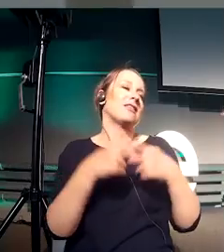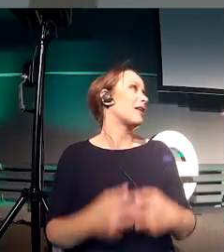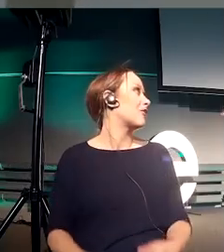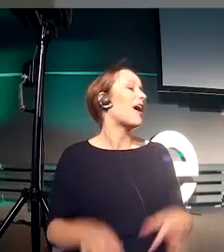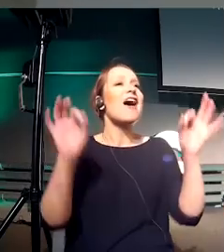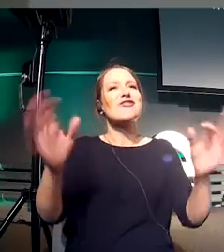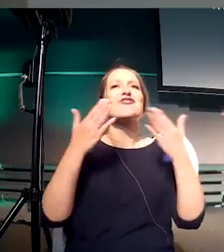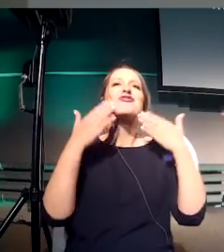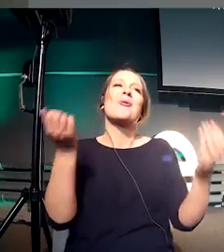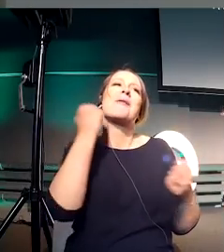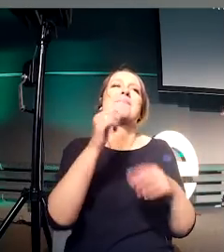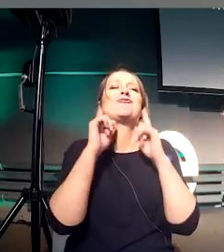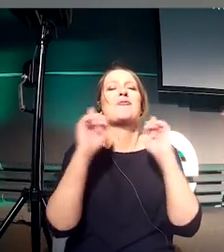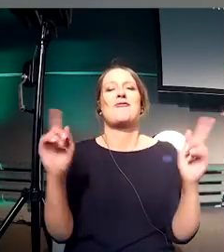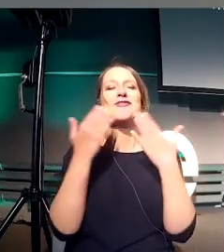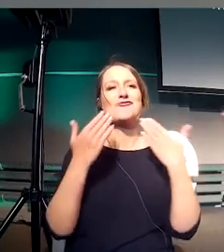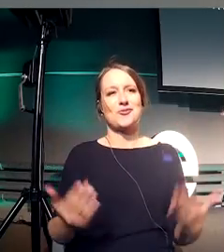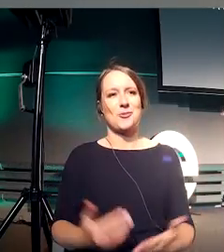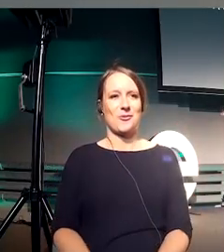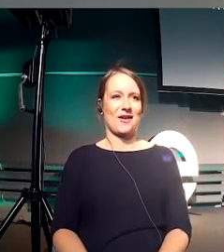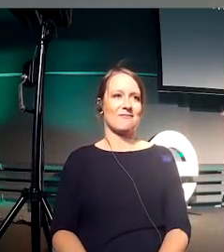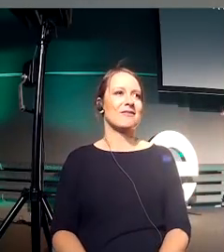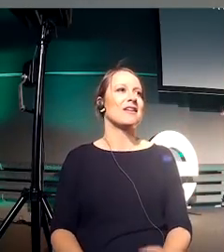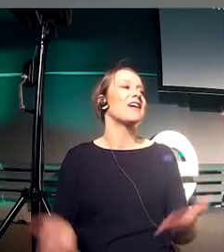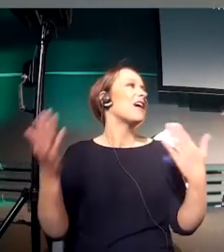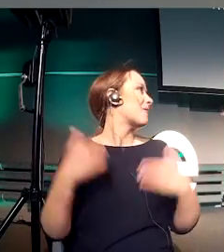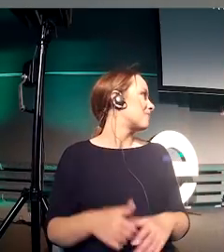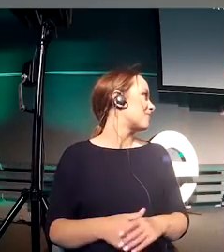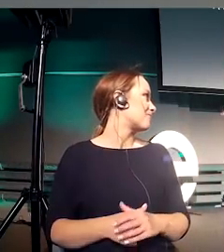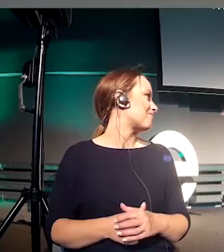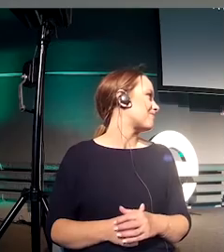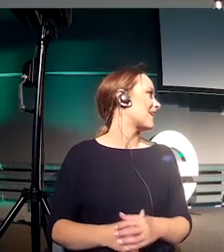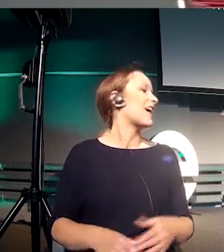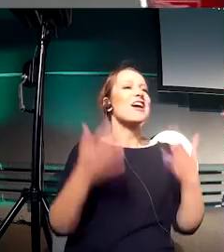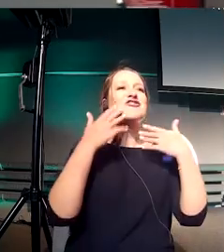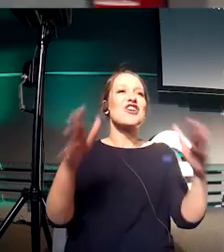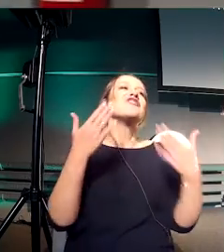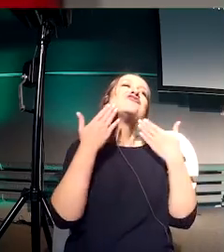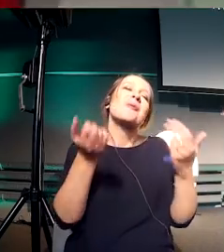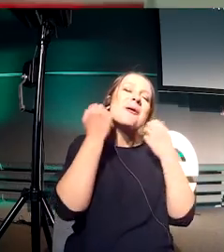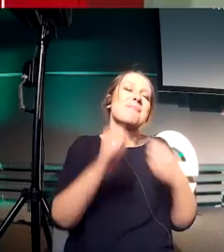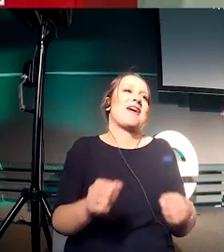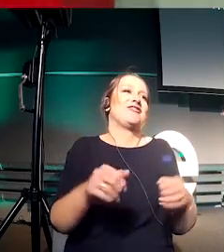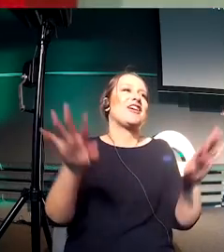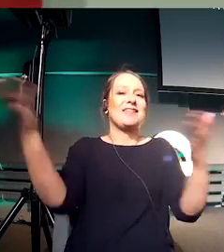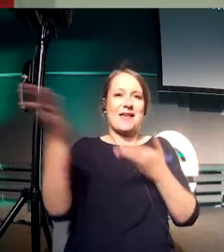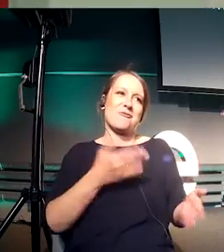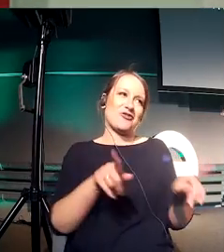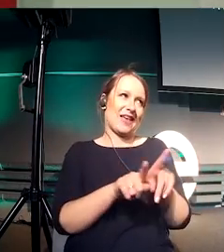listening. My name is Eddie, and I hope you have a great day at the rest of this conference. Applause Thank you.